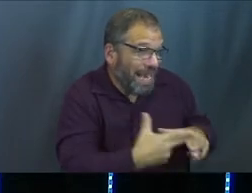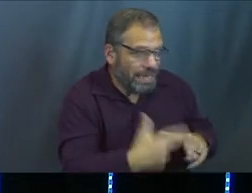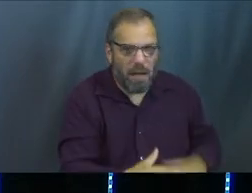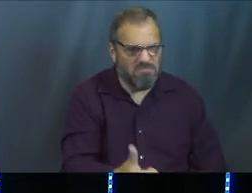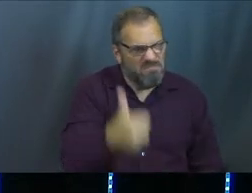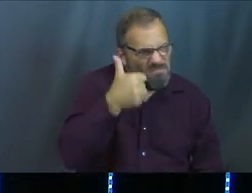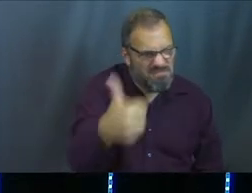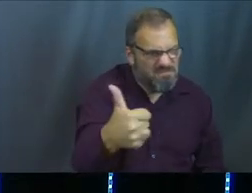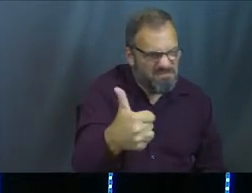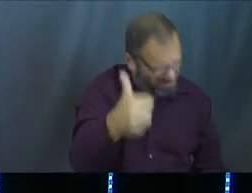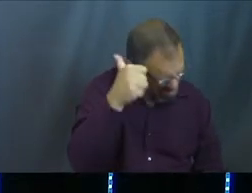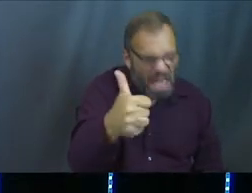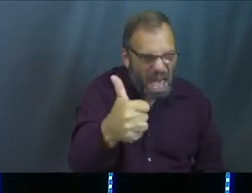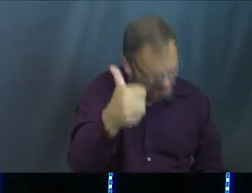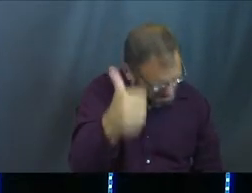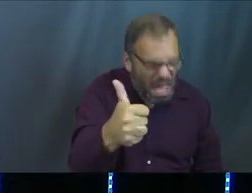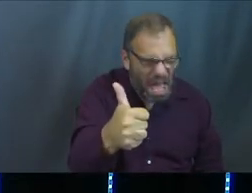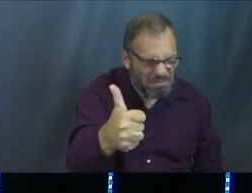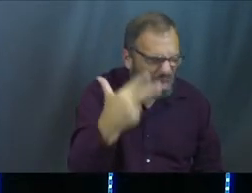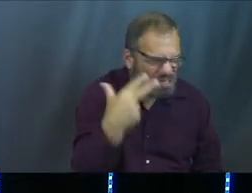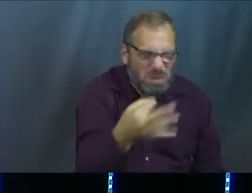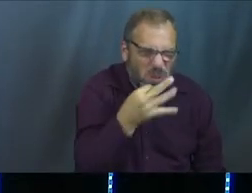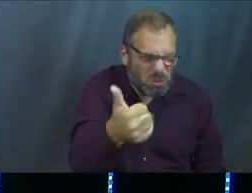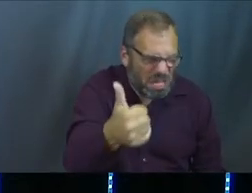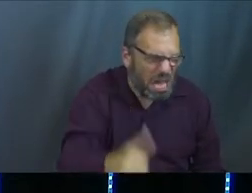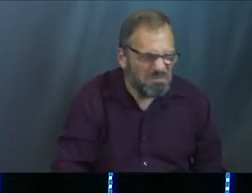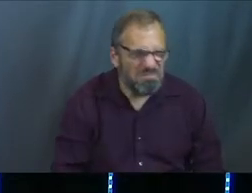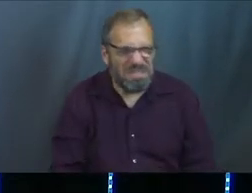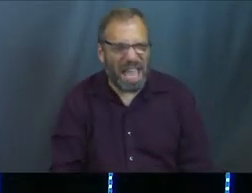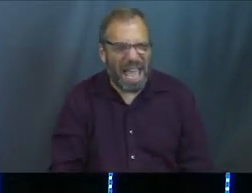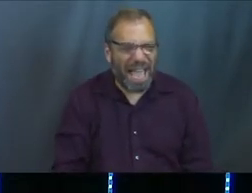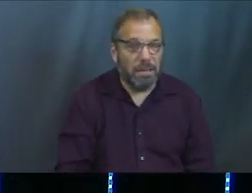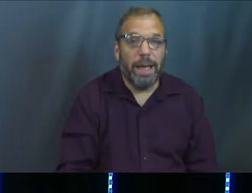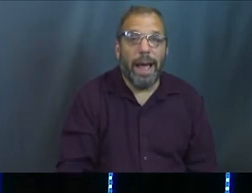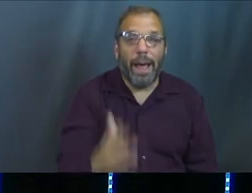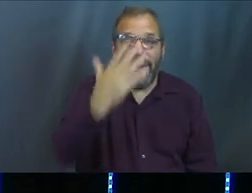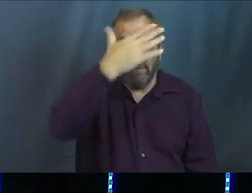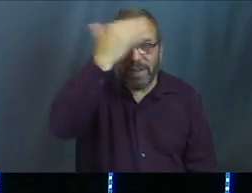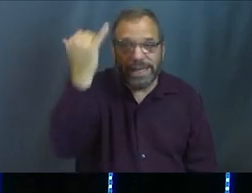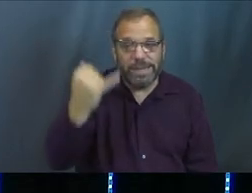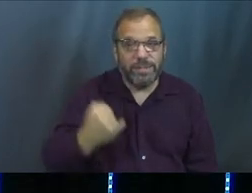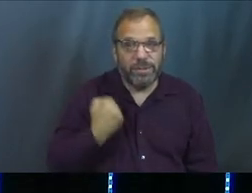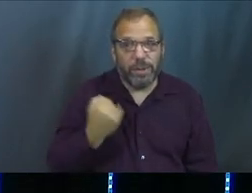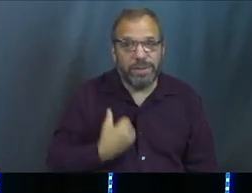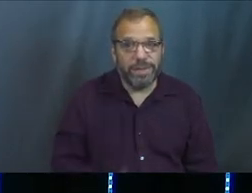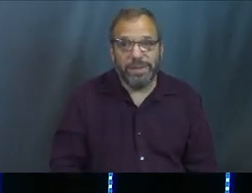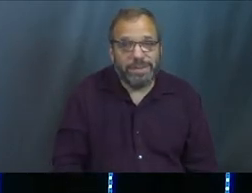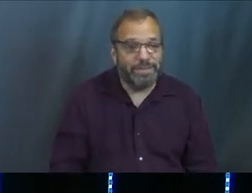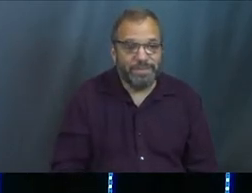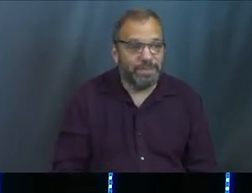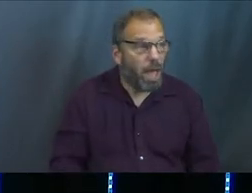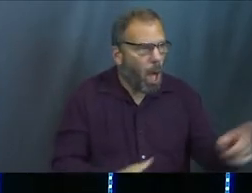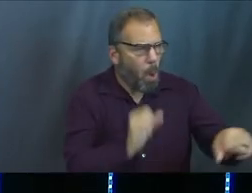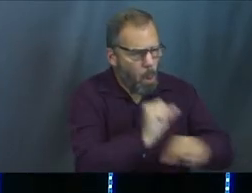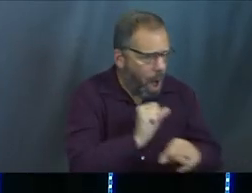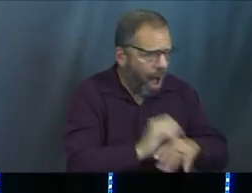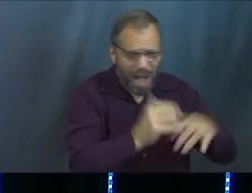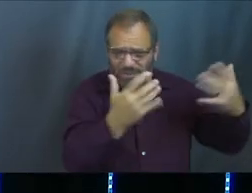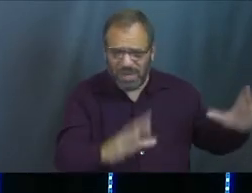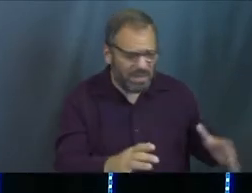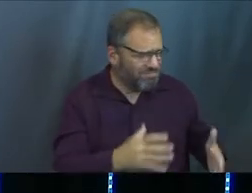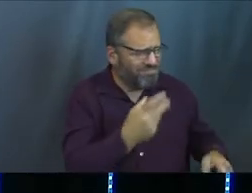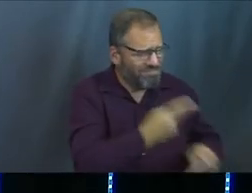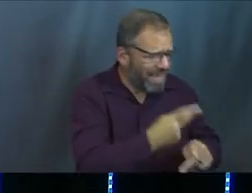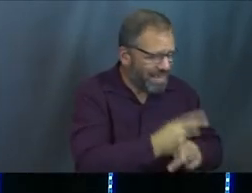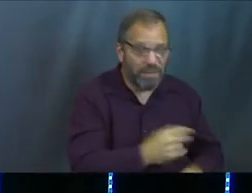Cupbearer's like, I got you, dude. You know what I'm saying? Like, I'll see you in a few days. Totally forgets about Joseph, right? Gets his job back, and he's like, this is it.